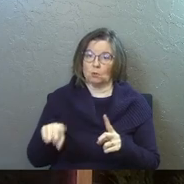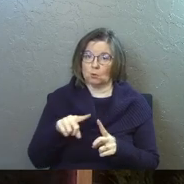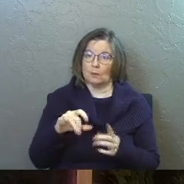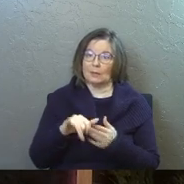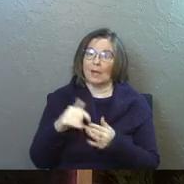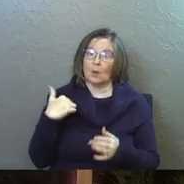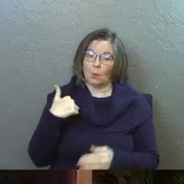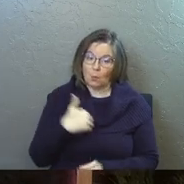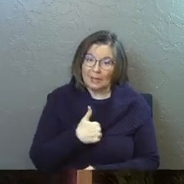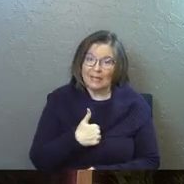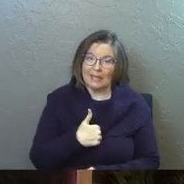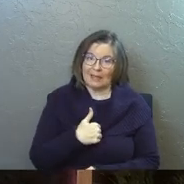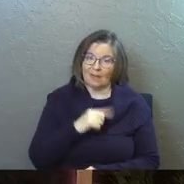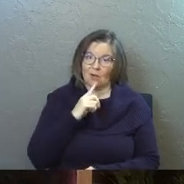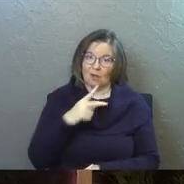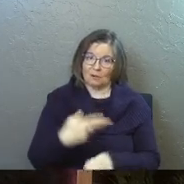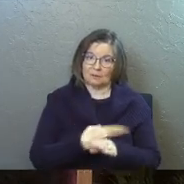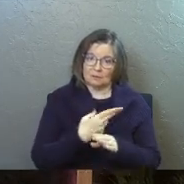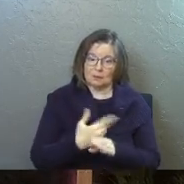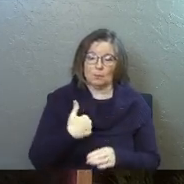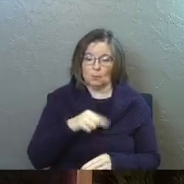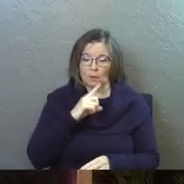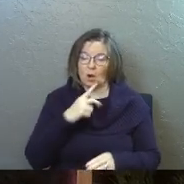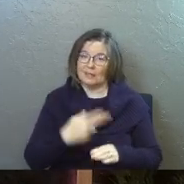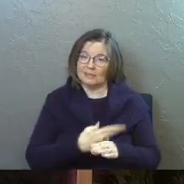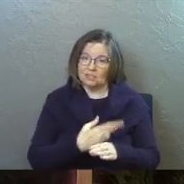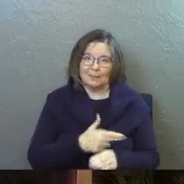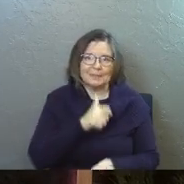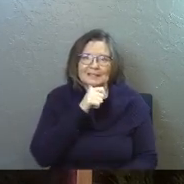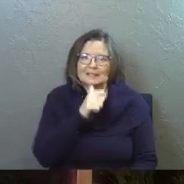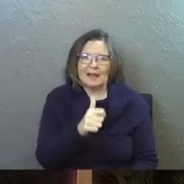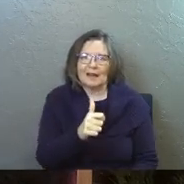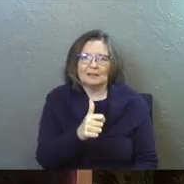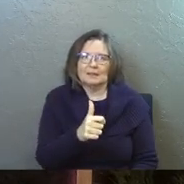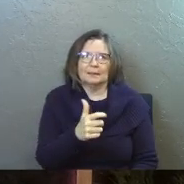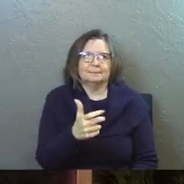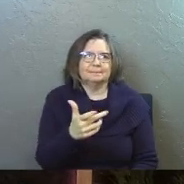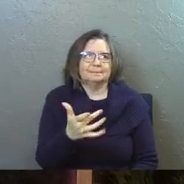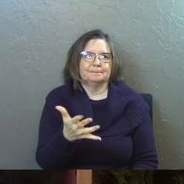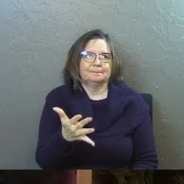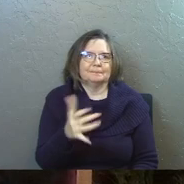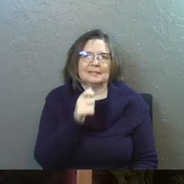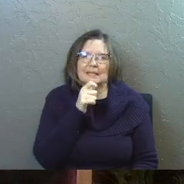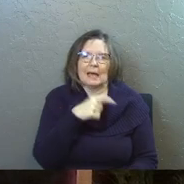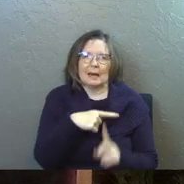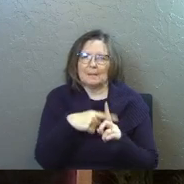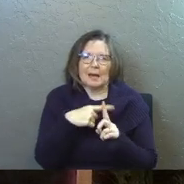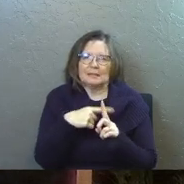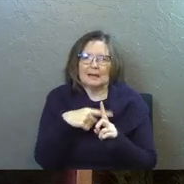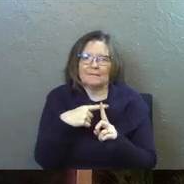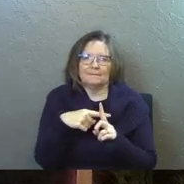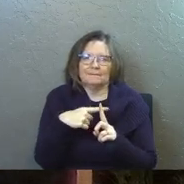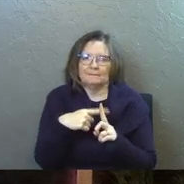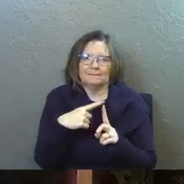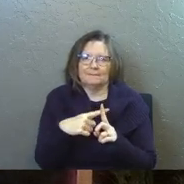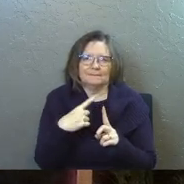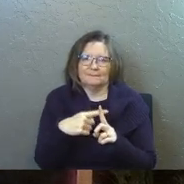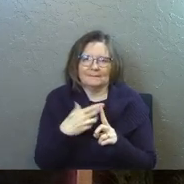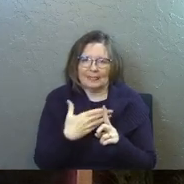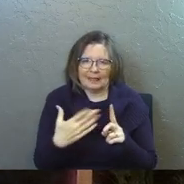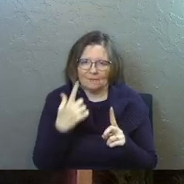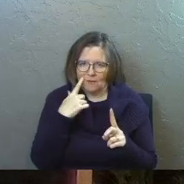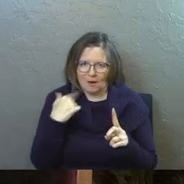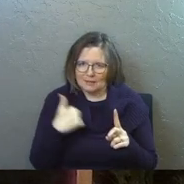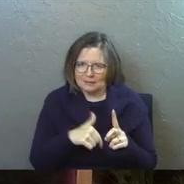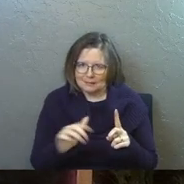guys that we're the sheep, right? We're the sheep. And it's not, it's not, um, it's not a positive, um, attribute